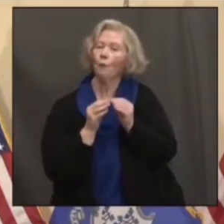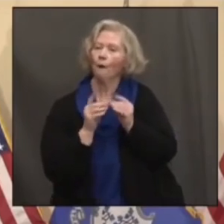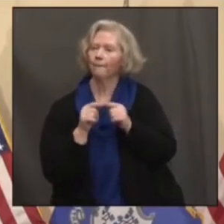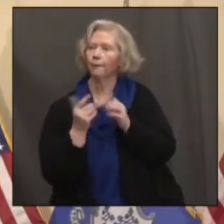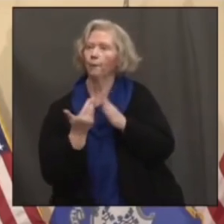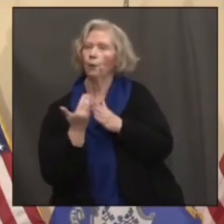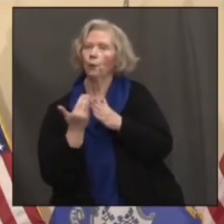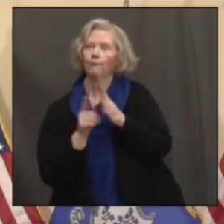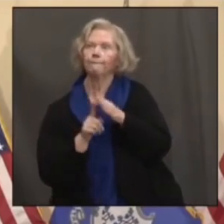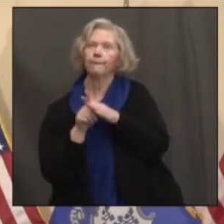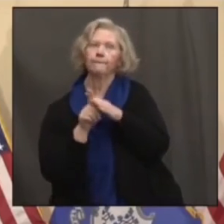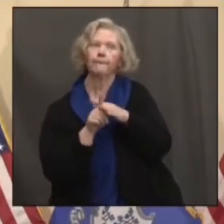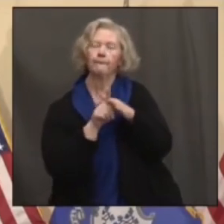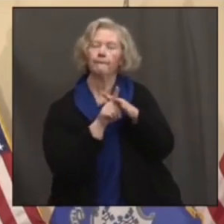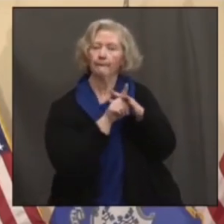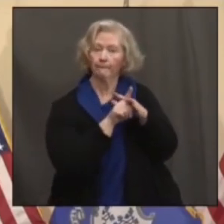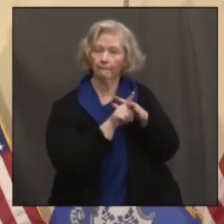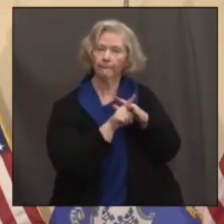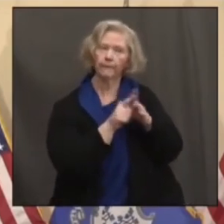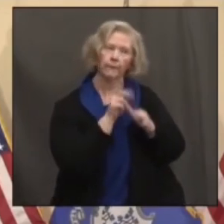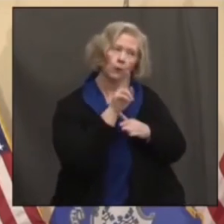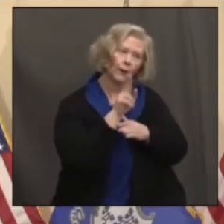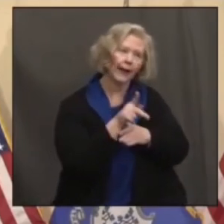ones keep keep cropping up.